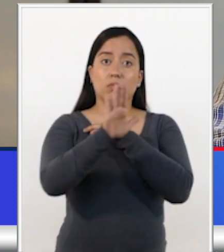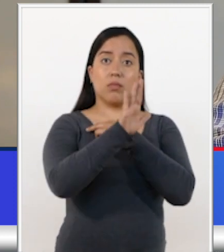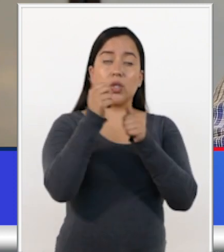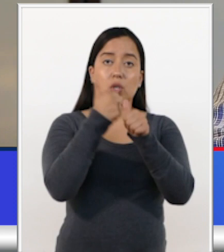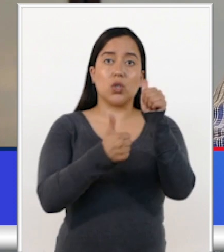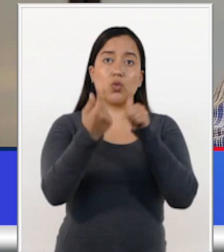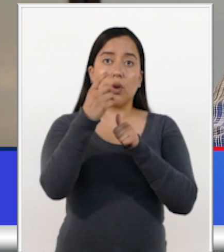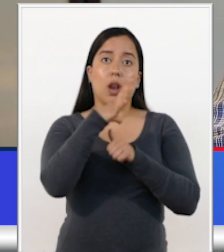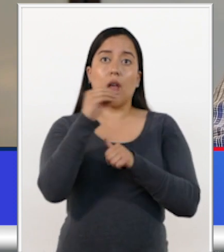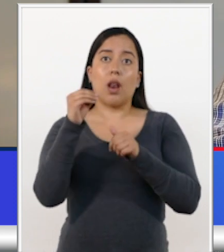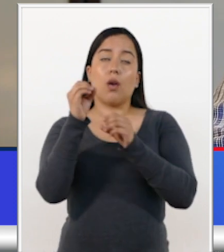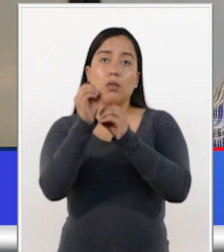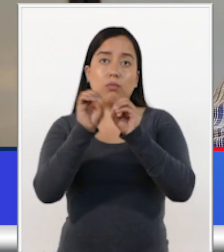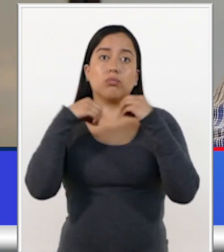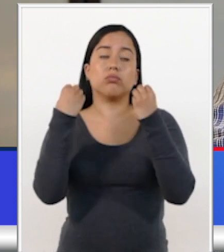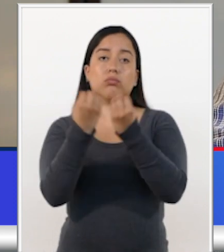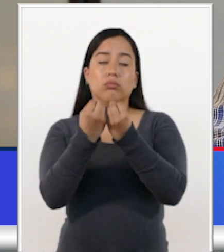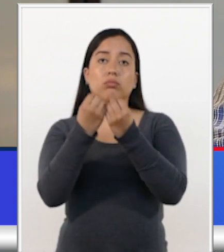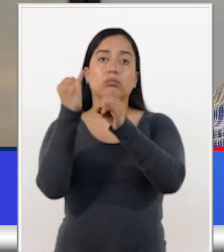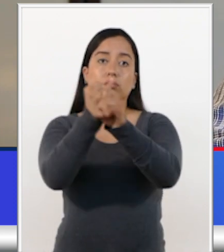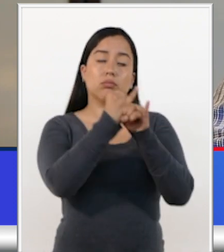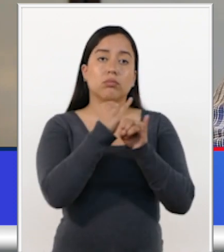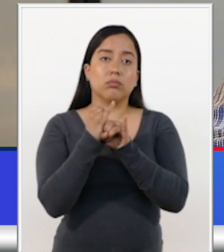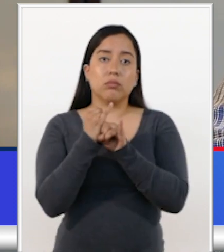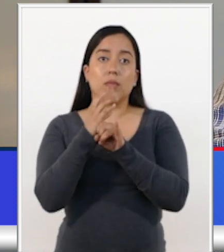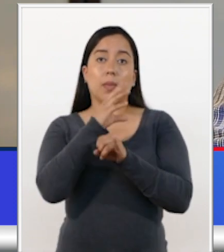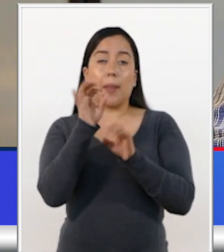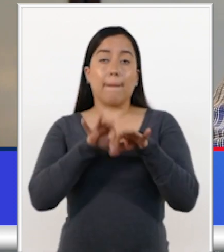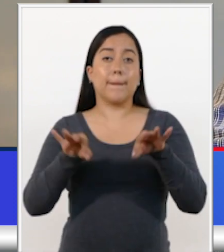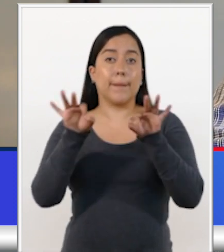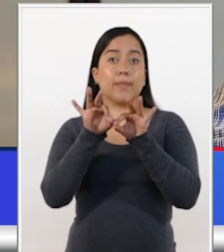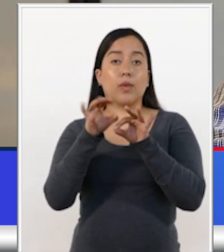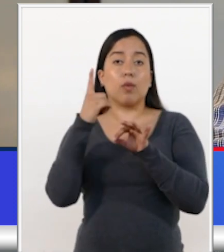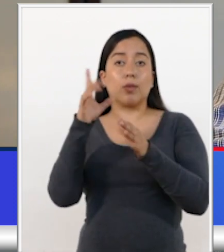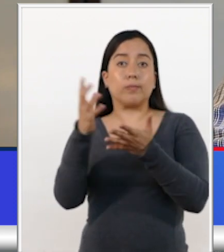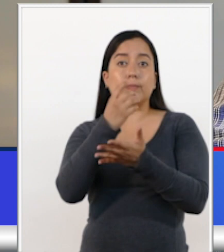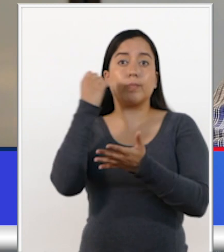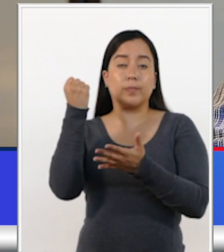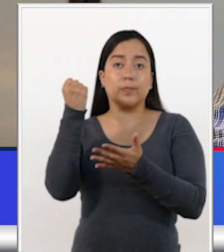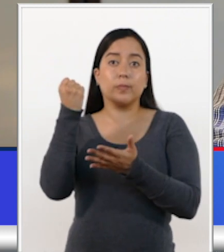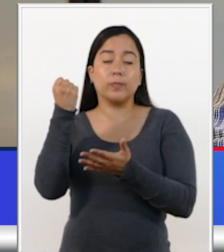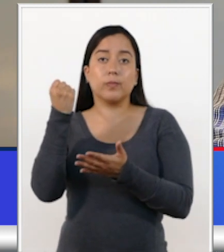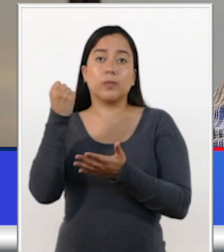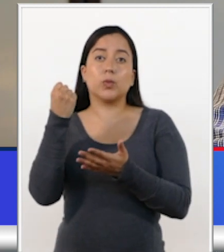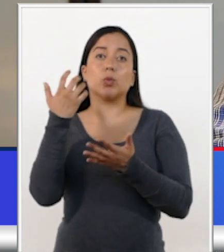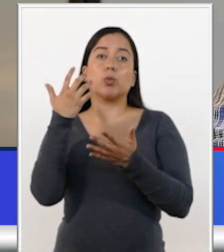institutions. Therefore, fostering cooperation and partnerships is a key aspect towards the achievement of the commitments